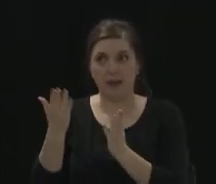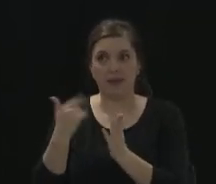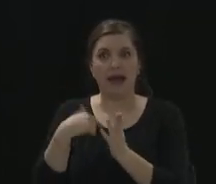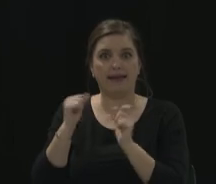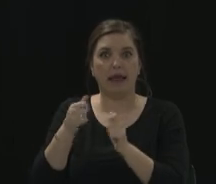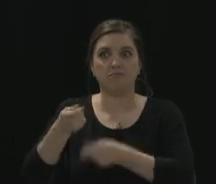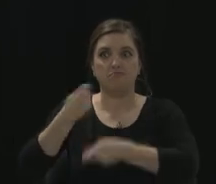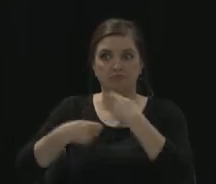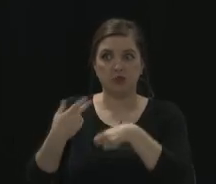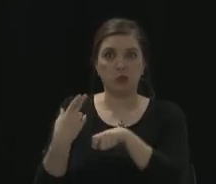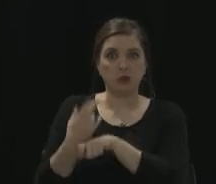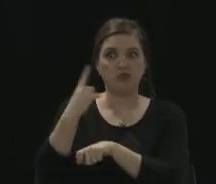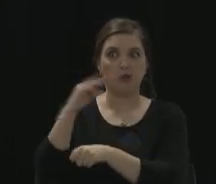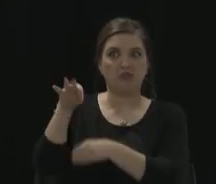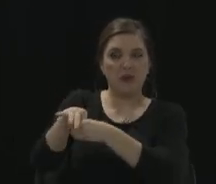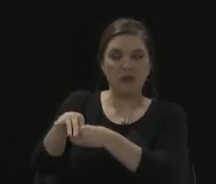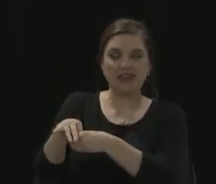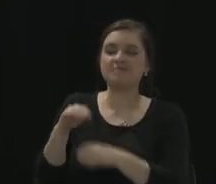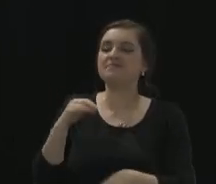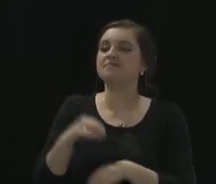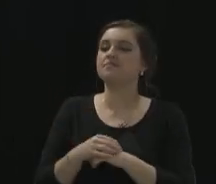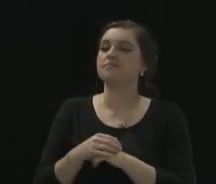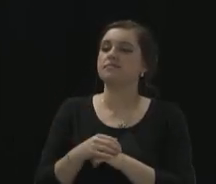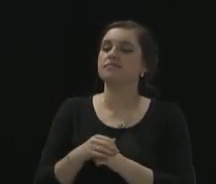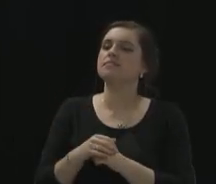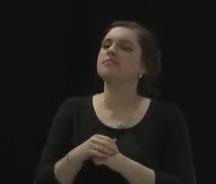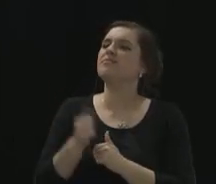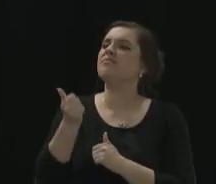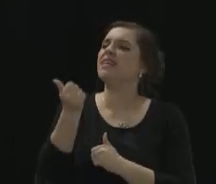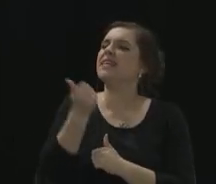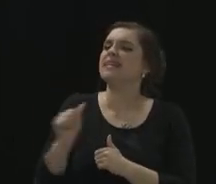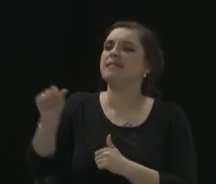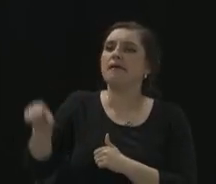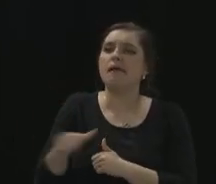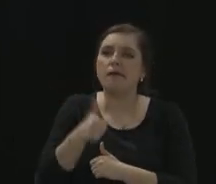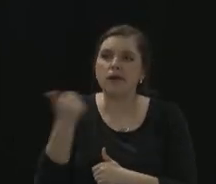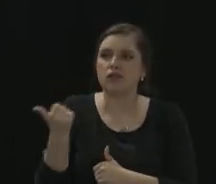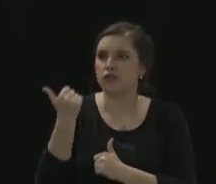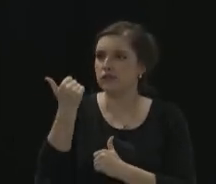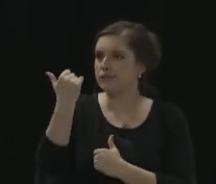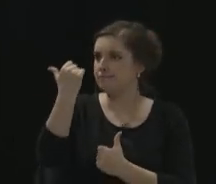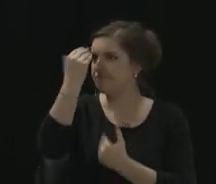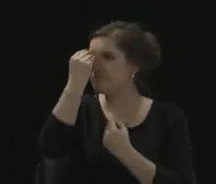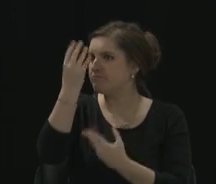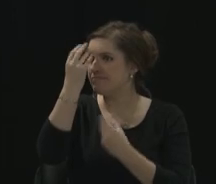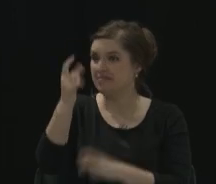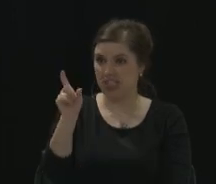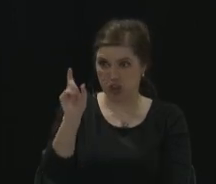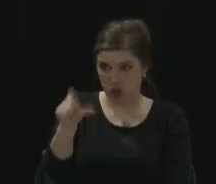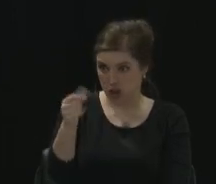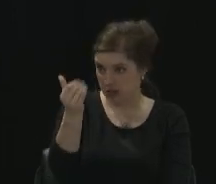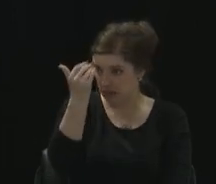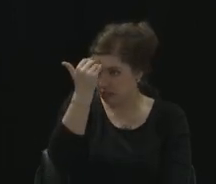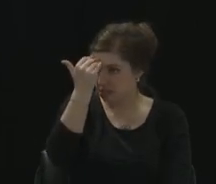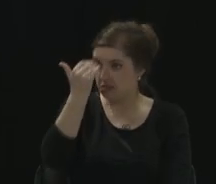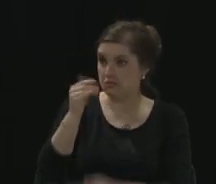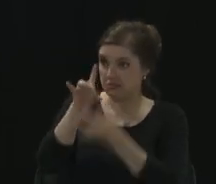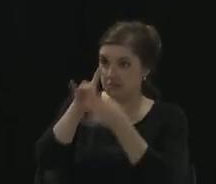Is there anything else that I should be aware of as it relates to my options to vote?